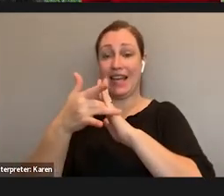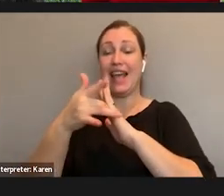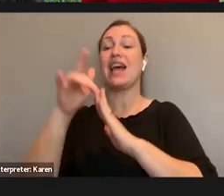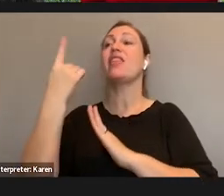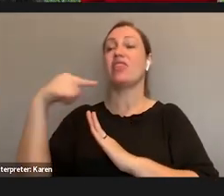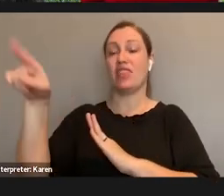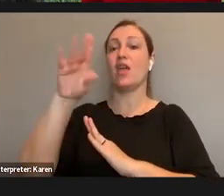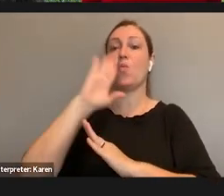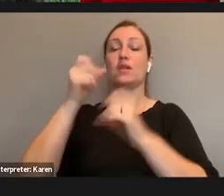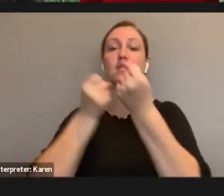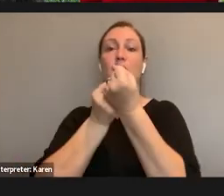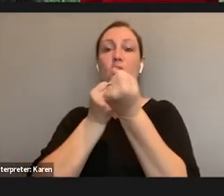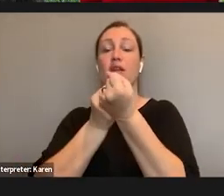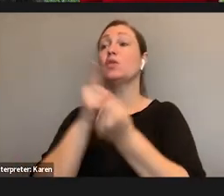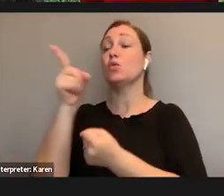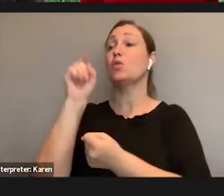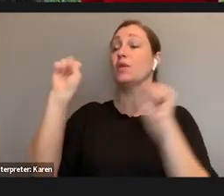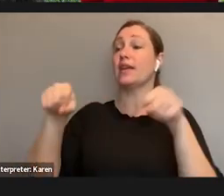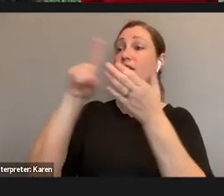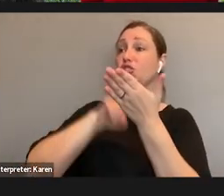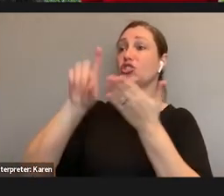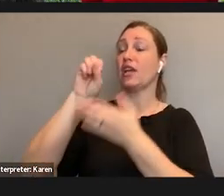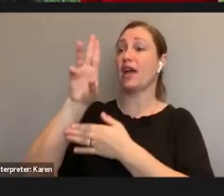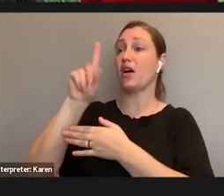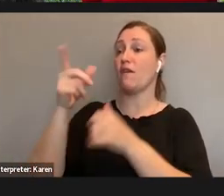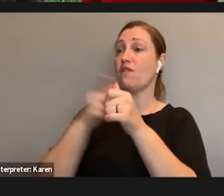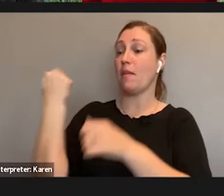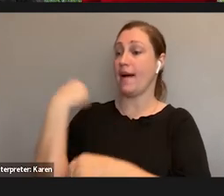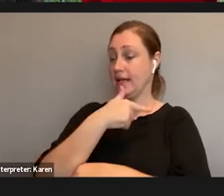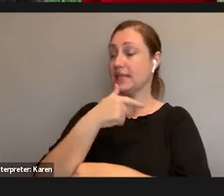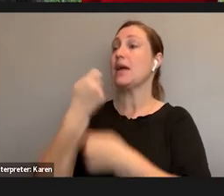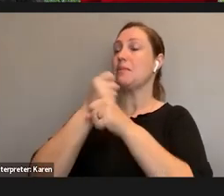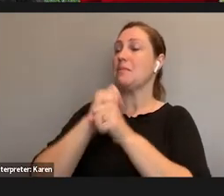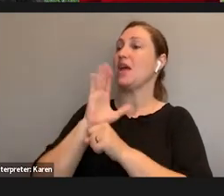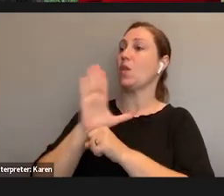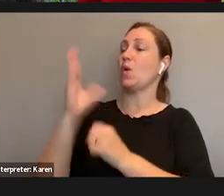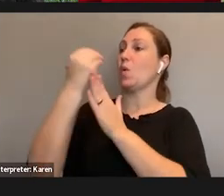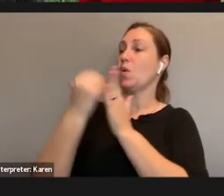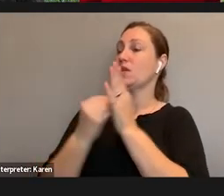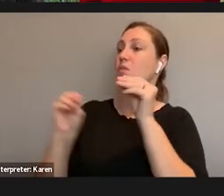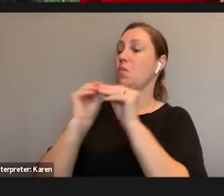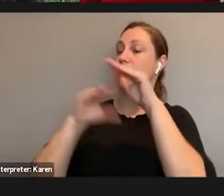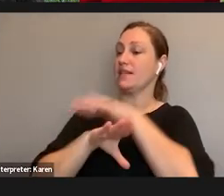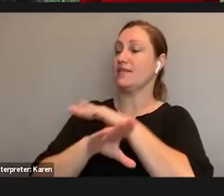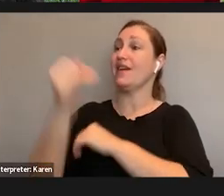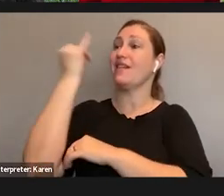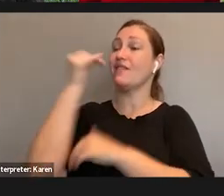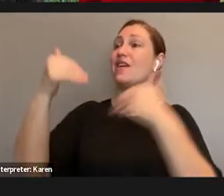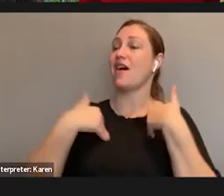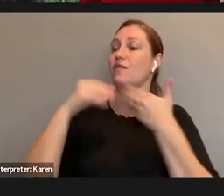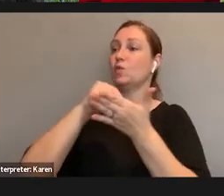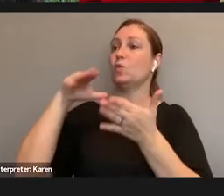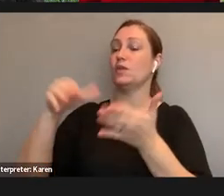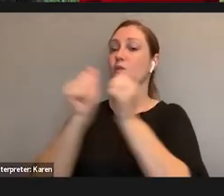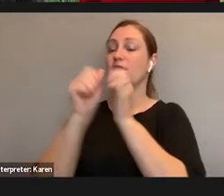instructors can check out from us and make their courses more accessible. If they have students with disabilities who'd like